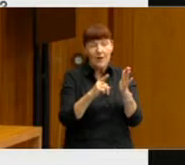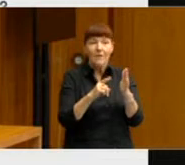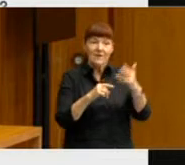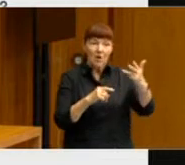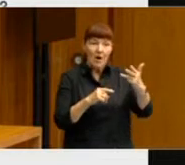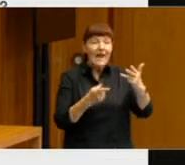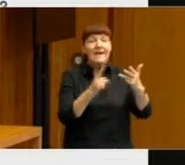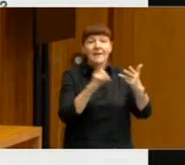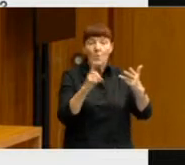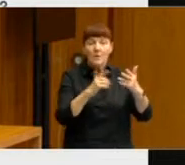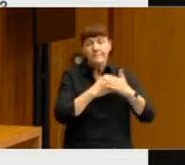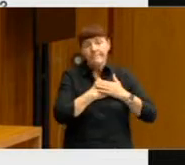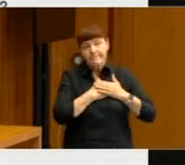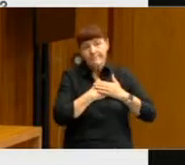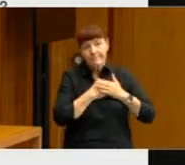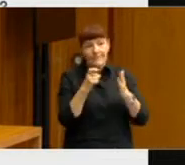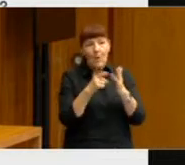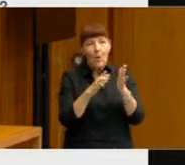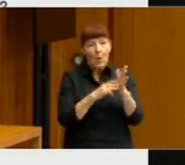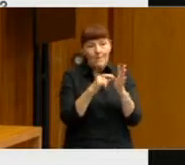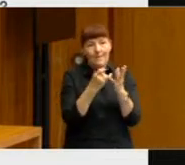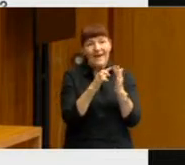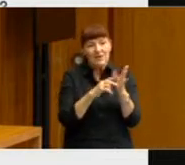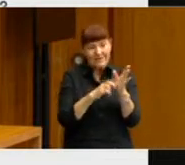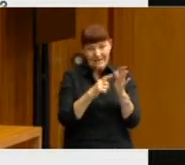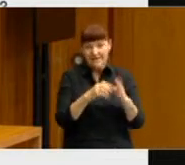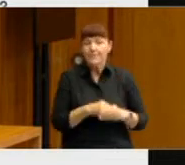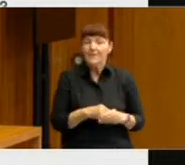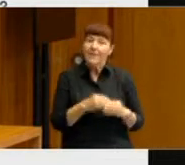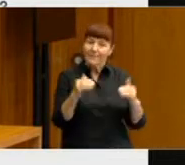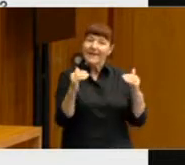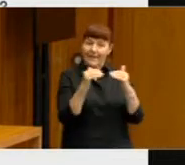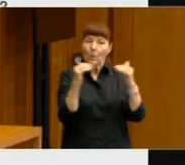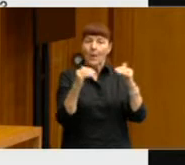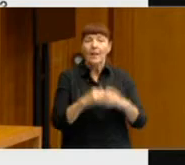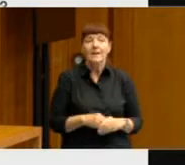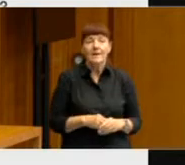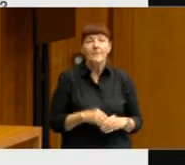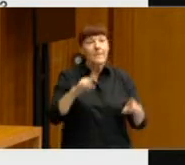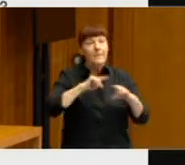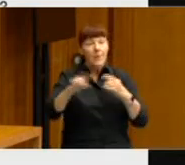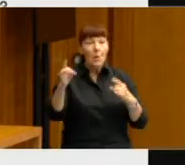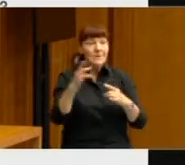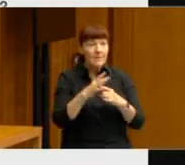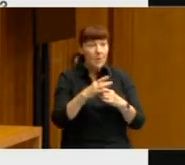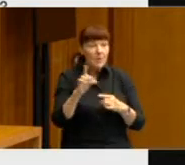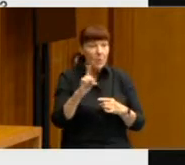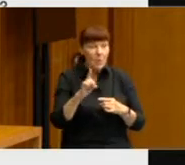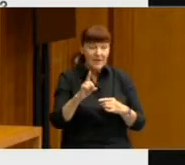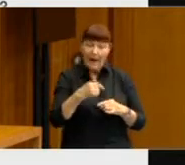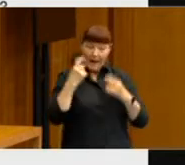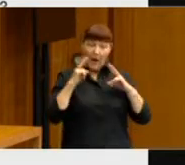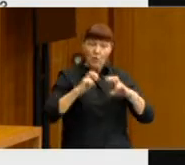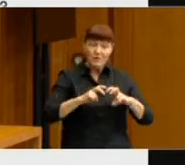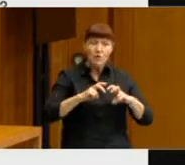compassionate, and they're both equal there. But the more important point of this is that the research, our research